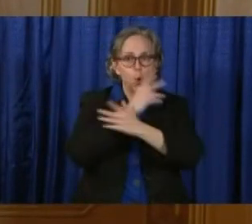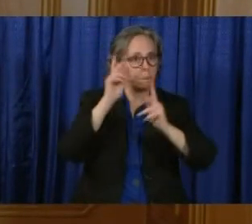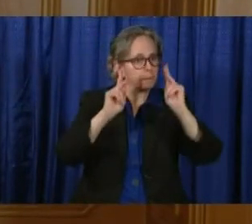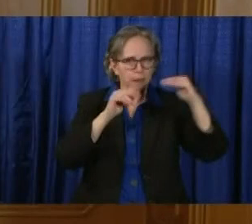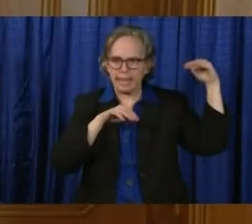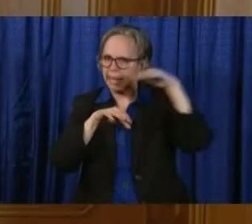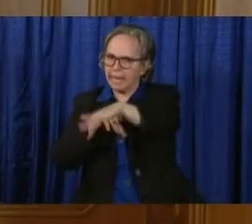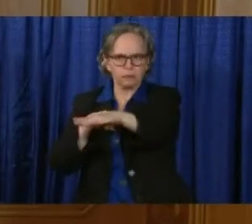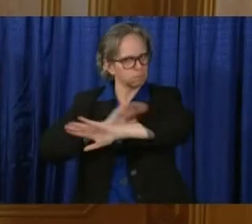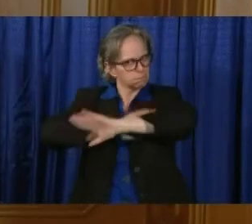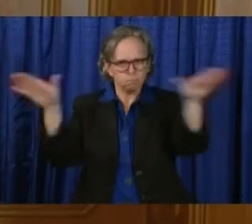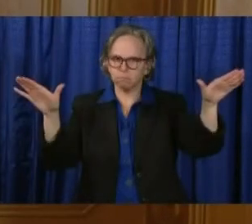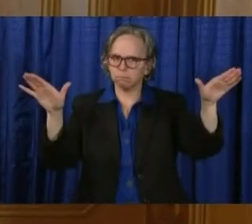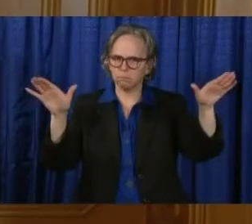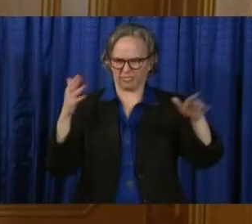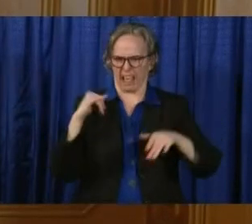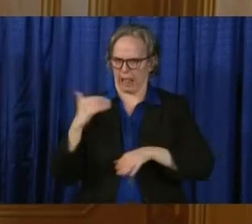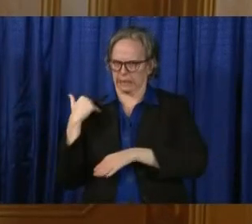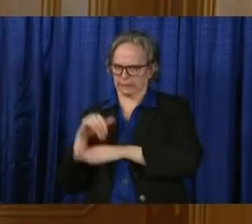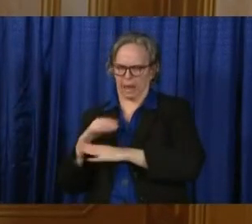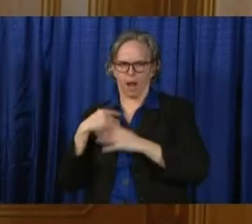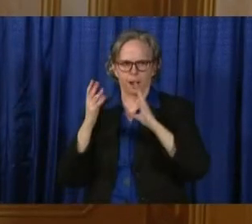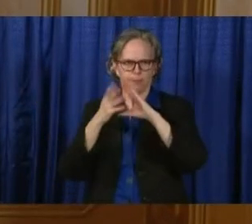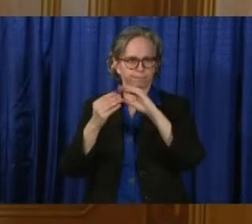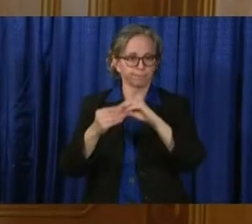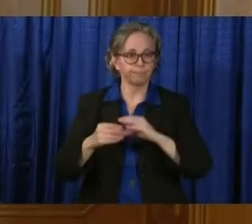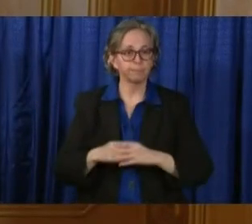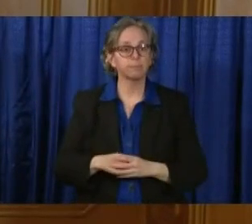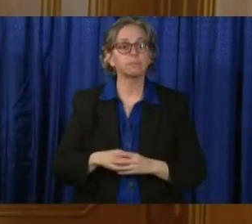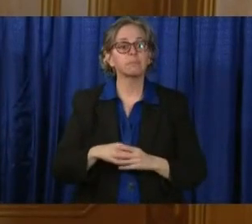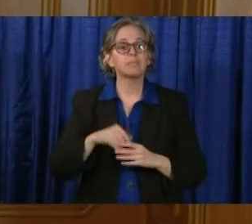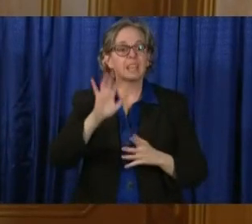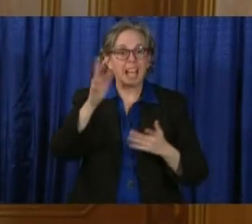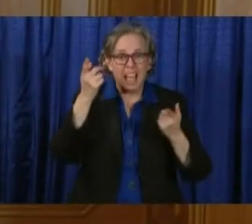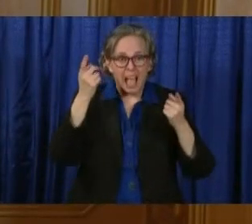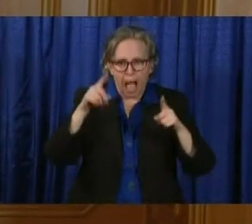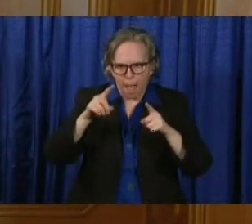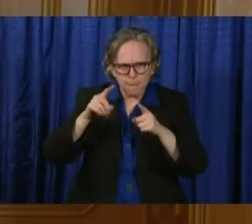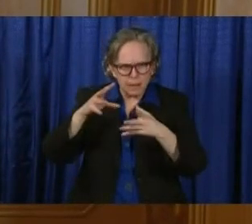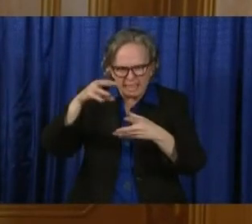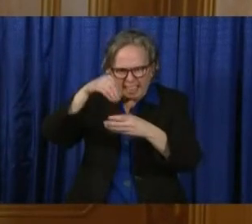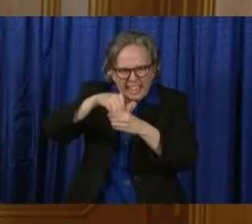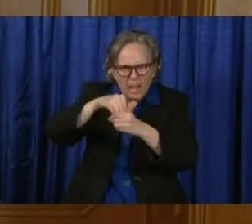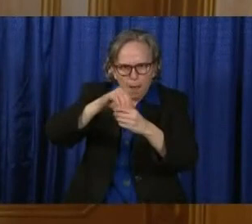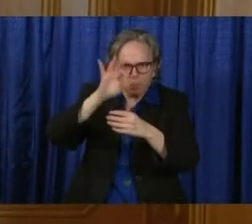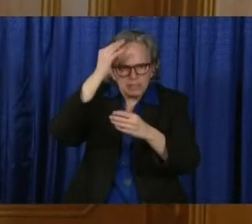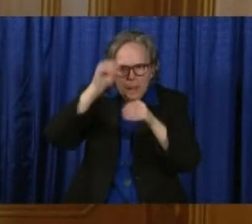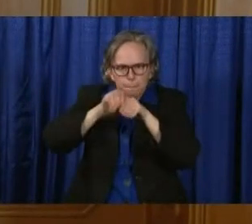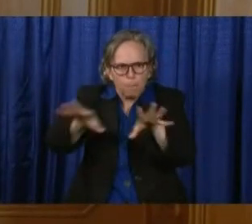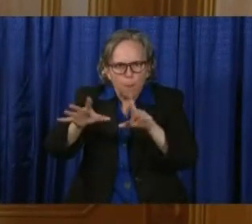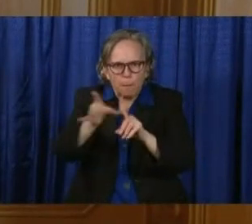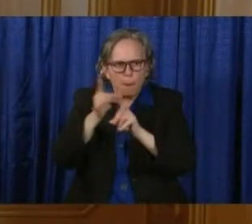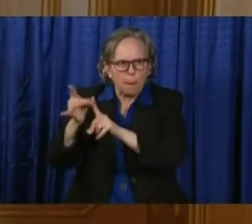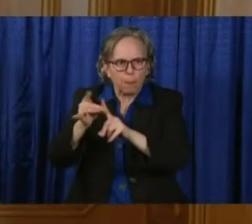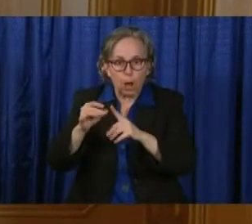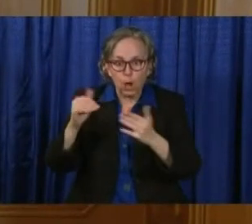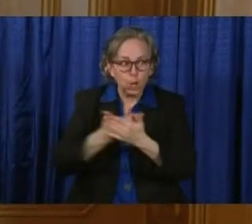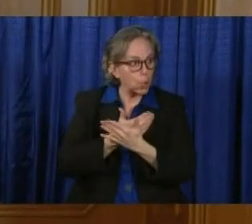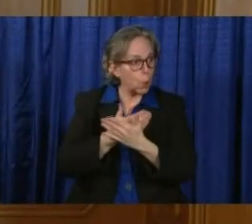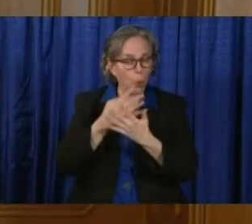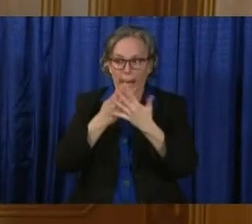When an outbreak inside the prison takes place, it's certainly not the time to introduce new inmates to that population.